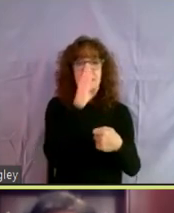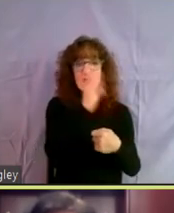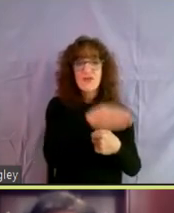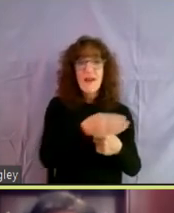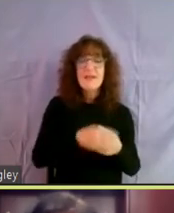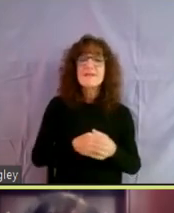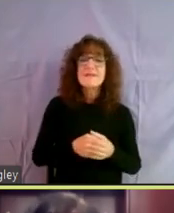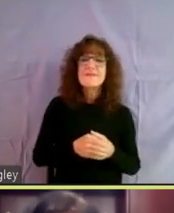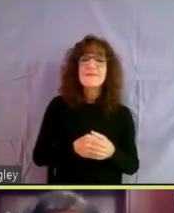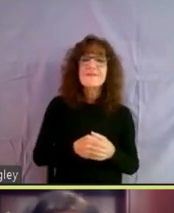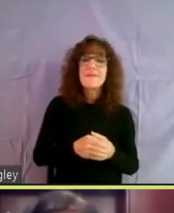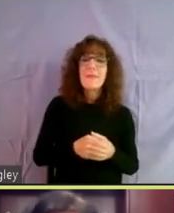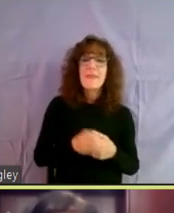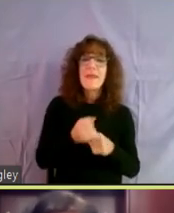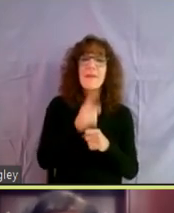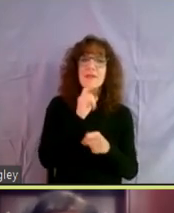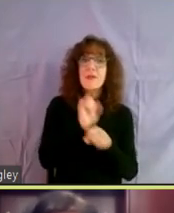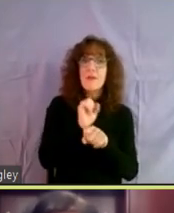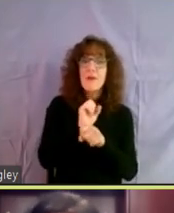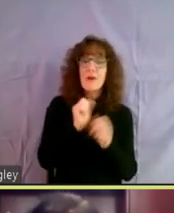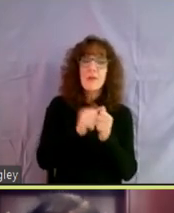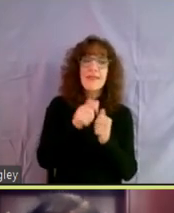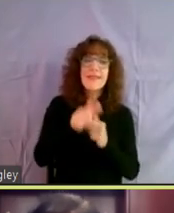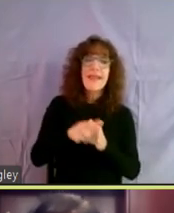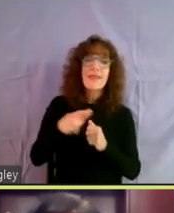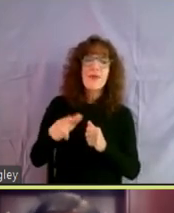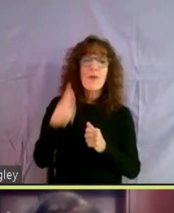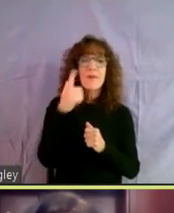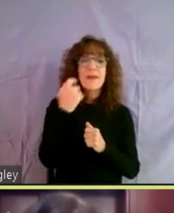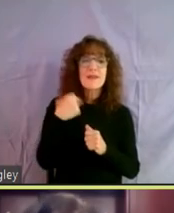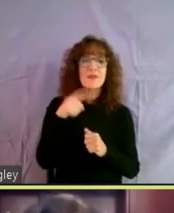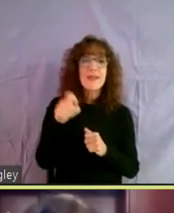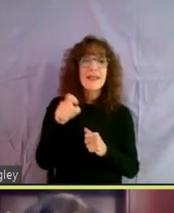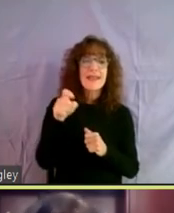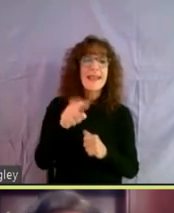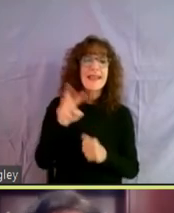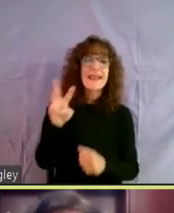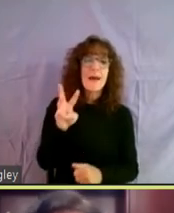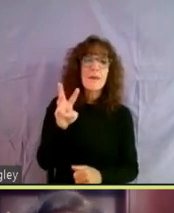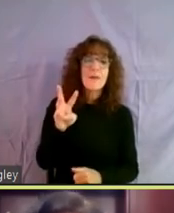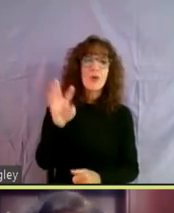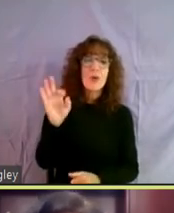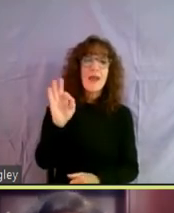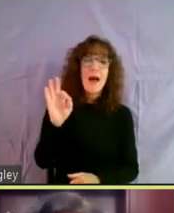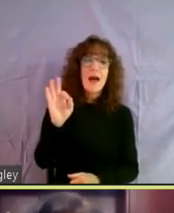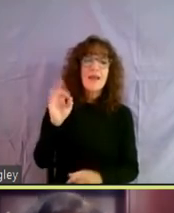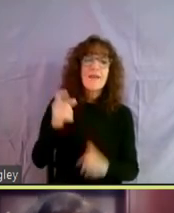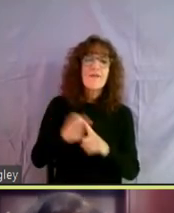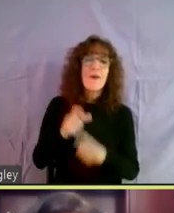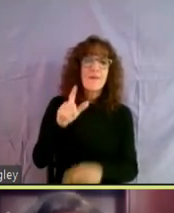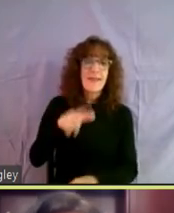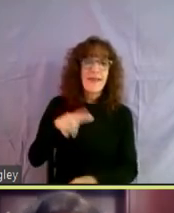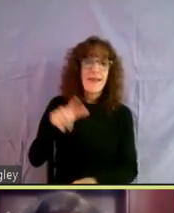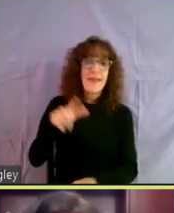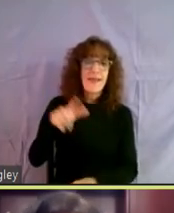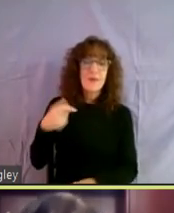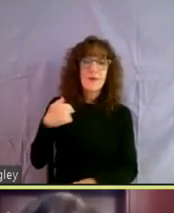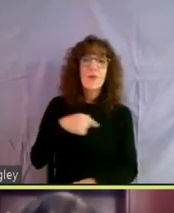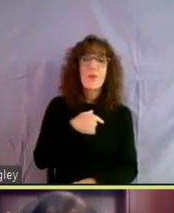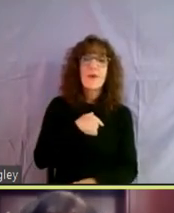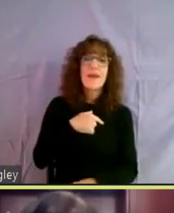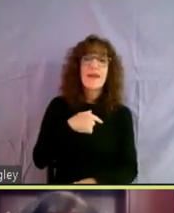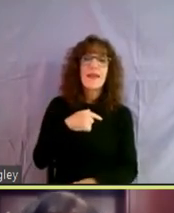um, be sure you're working with your landlord because one thing we will need is a W-9 from your landlord. Um, because we will be